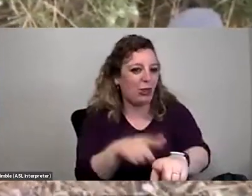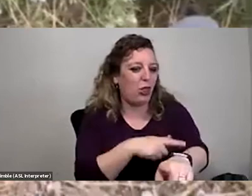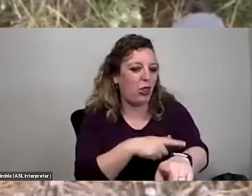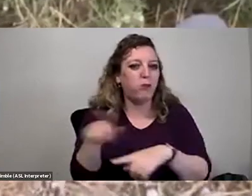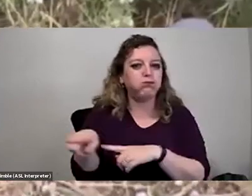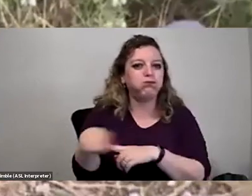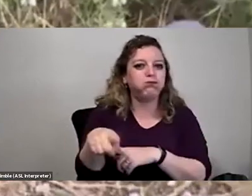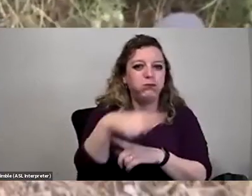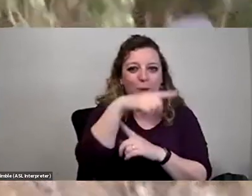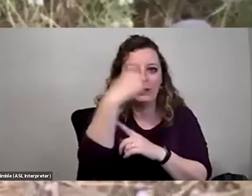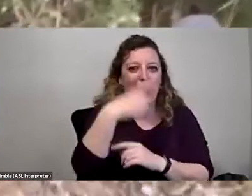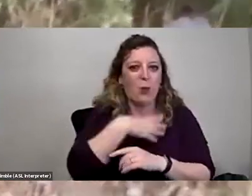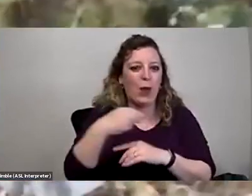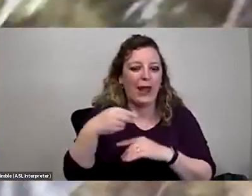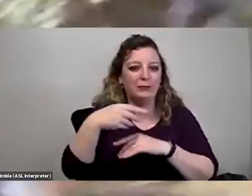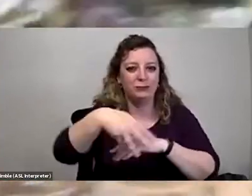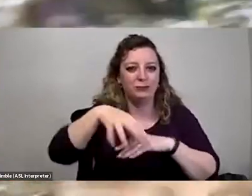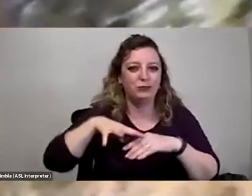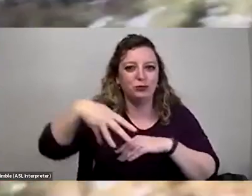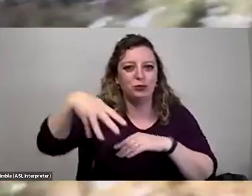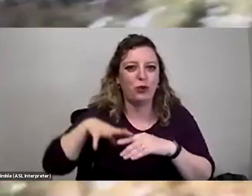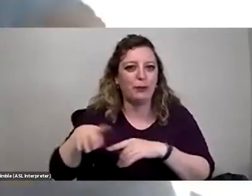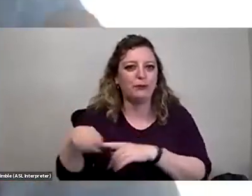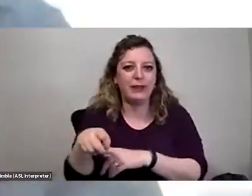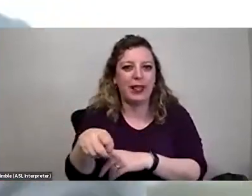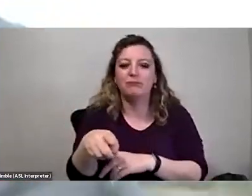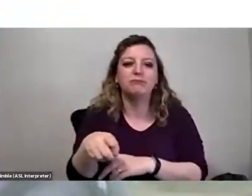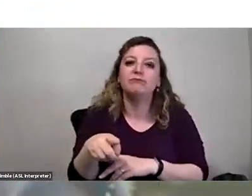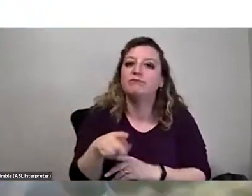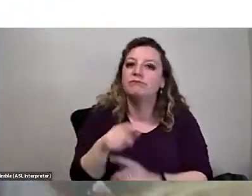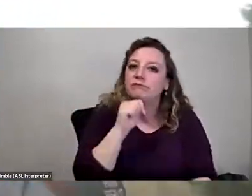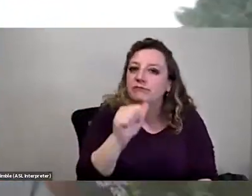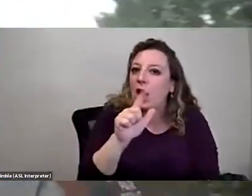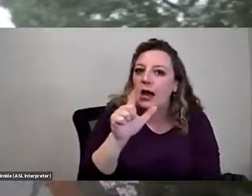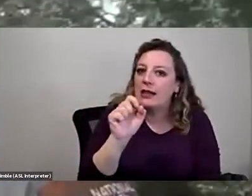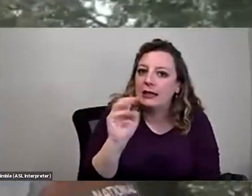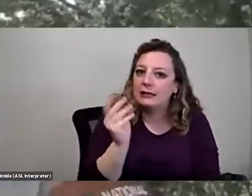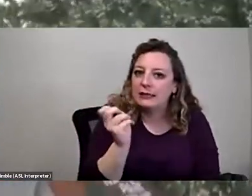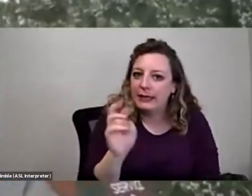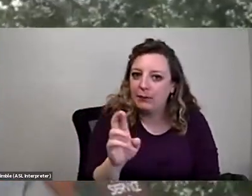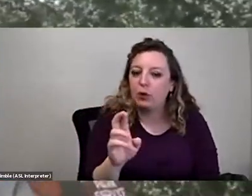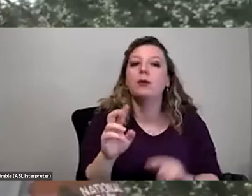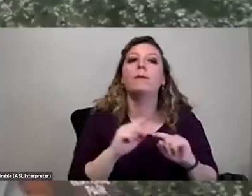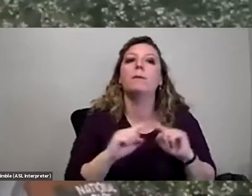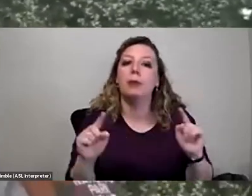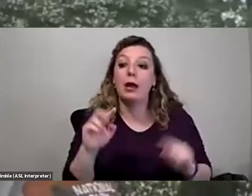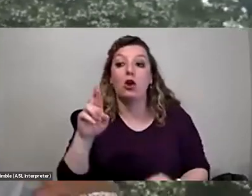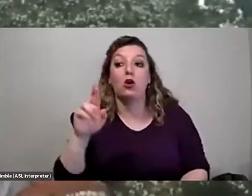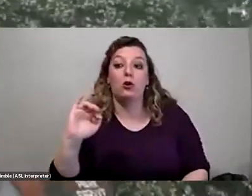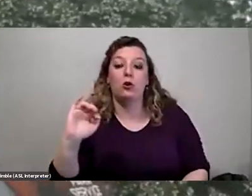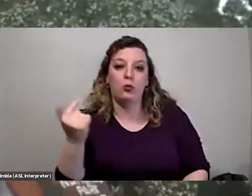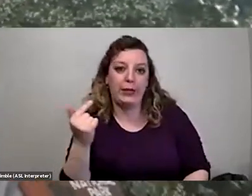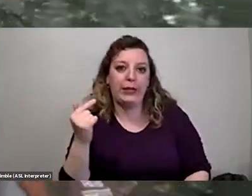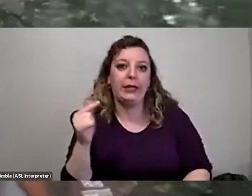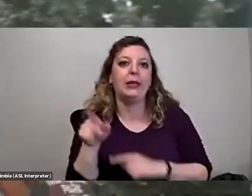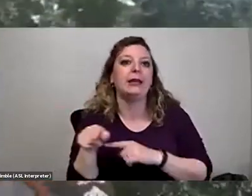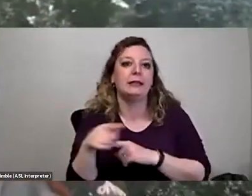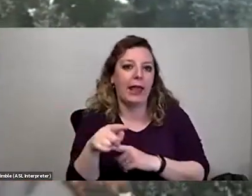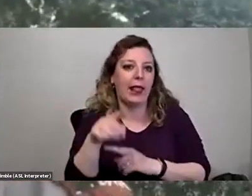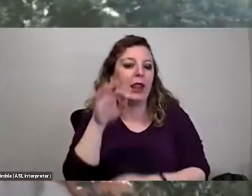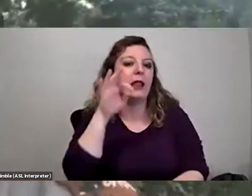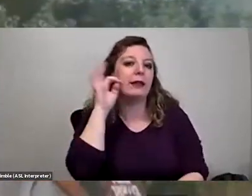black and white striped tail. We do not in fact have lemurs here, but ring tail cats are pretty, pretty close approximation.